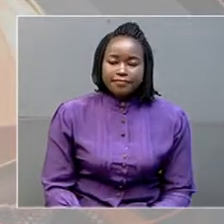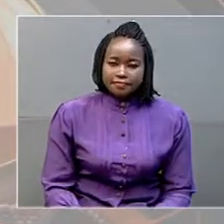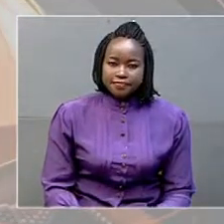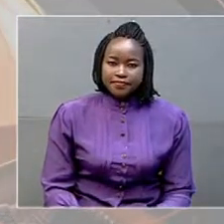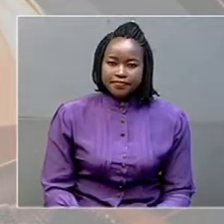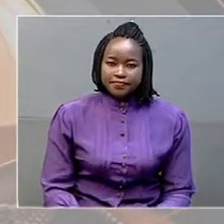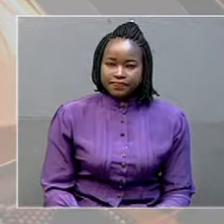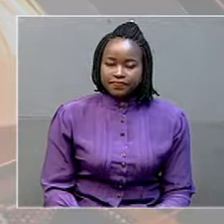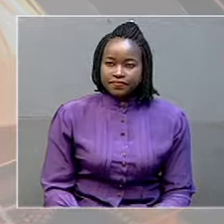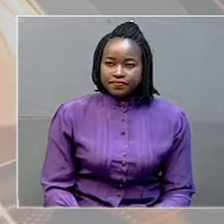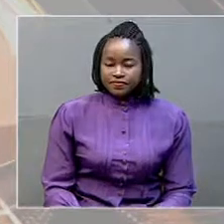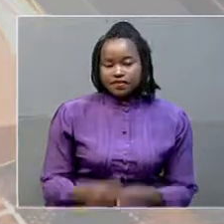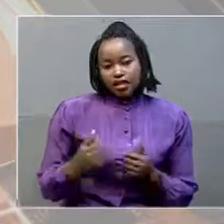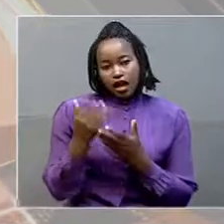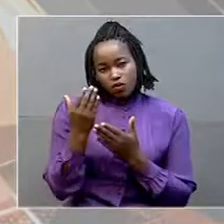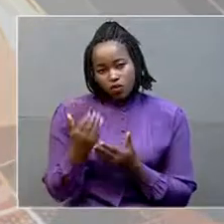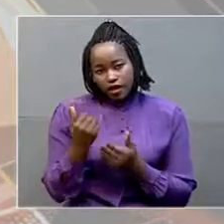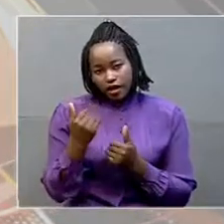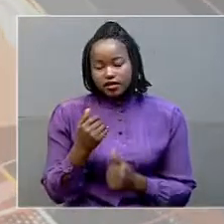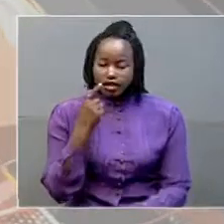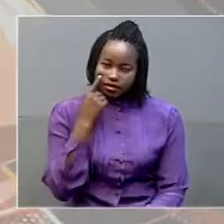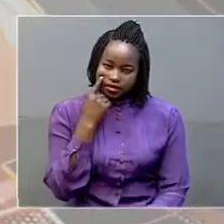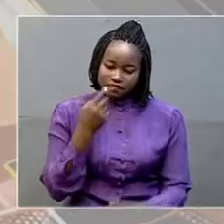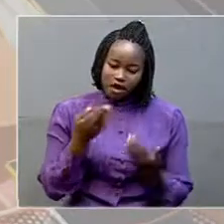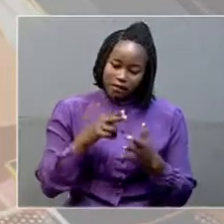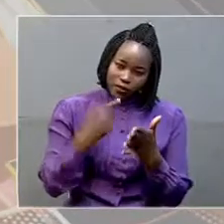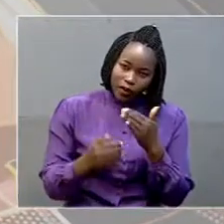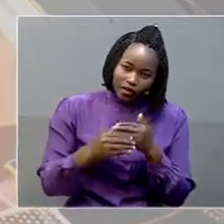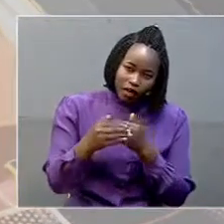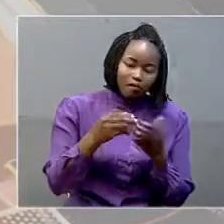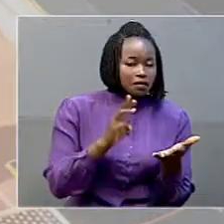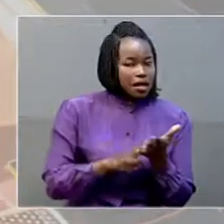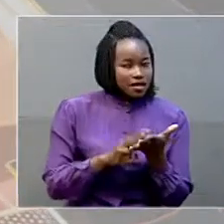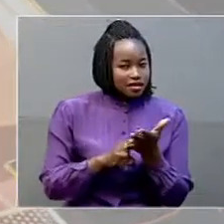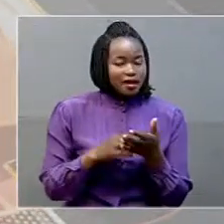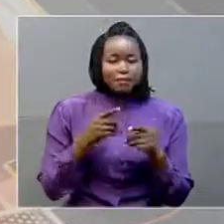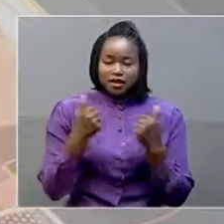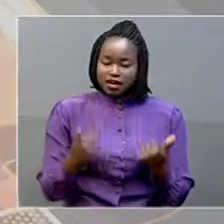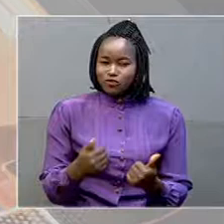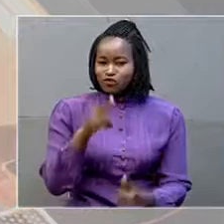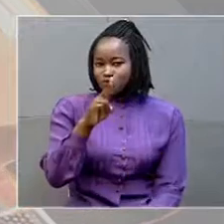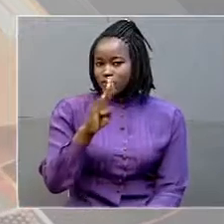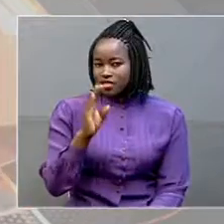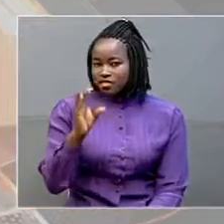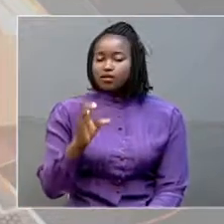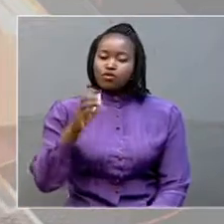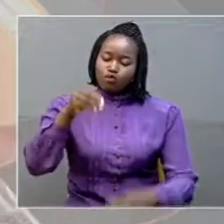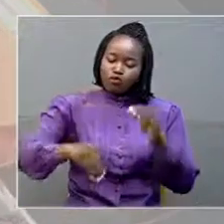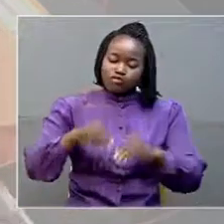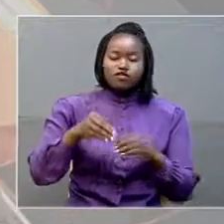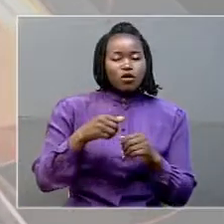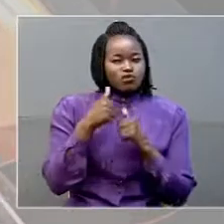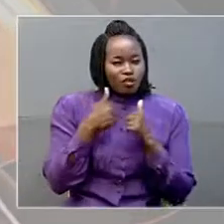Let us wait to have what will happen on Monday. But meanwhile, Uganda Broadcasting Corporation has contributed greatly